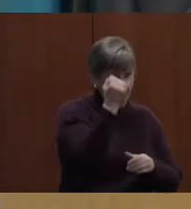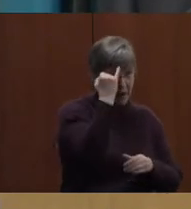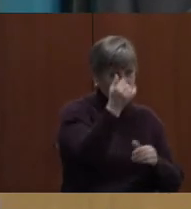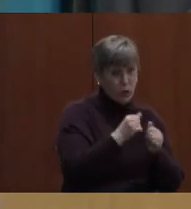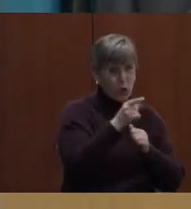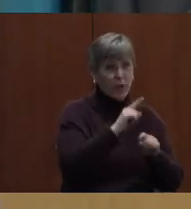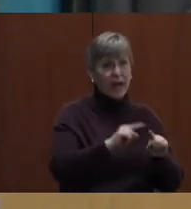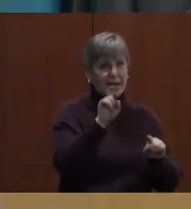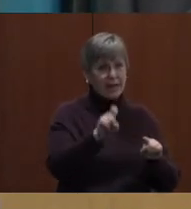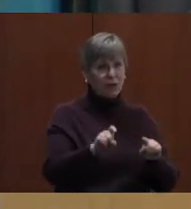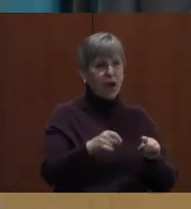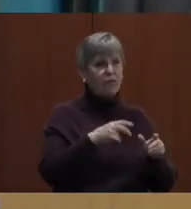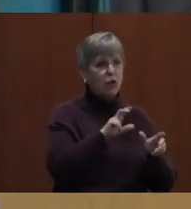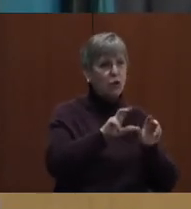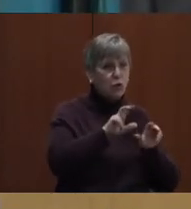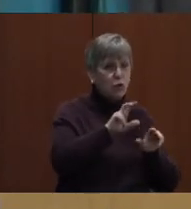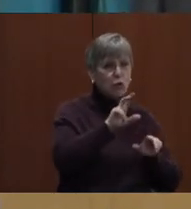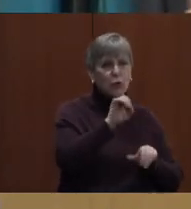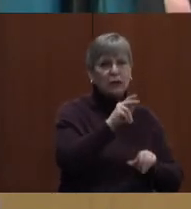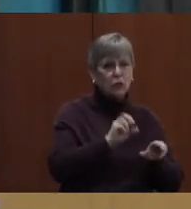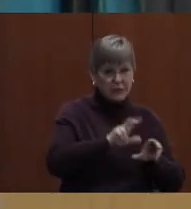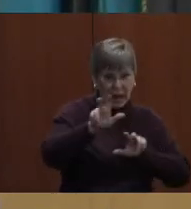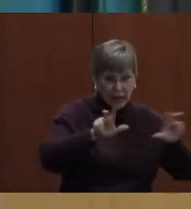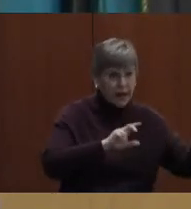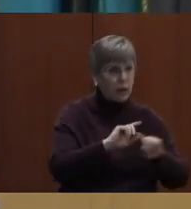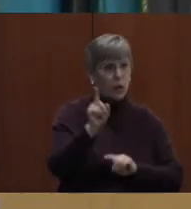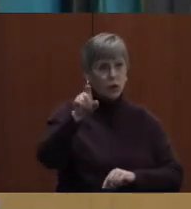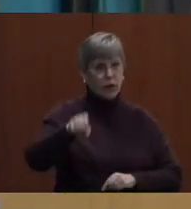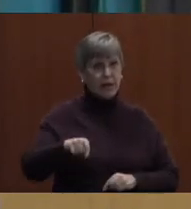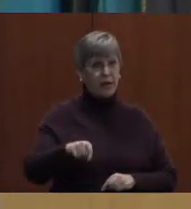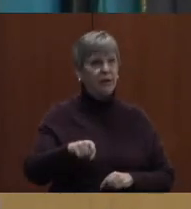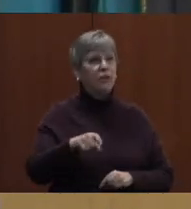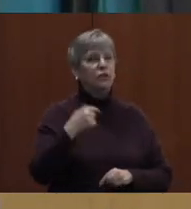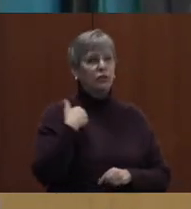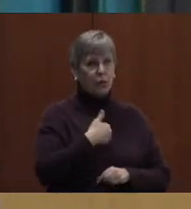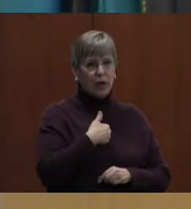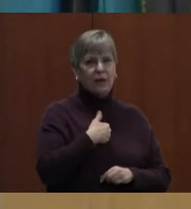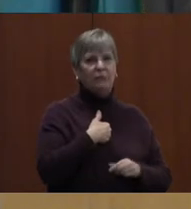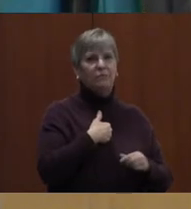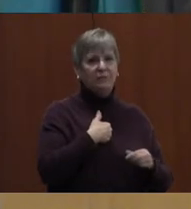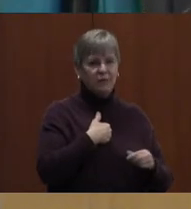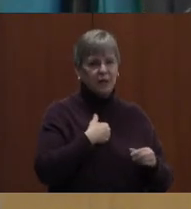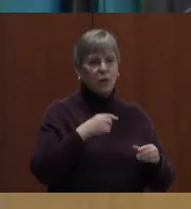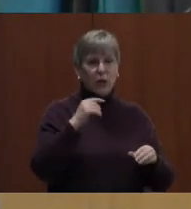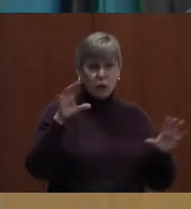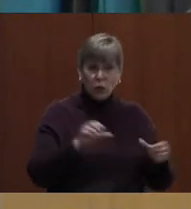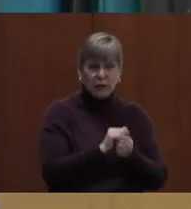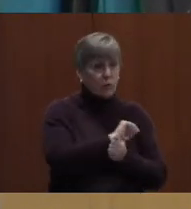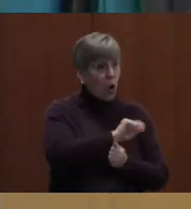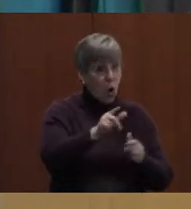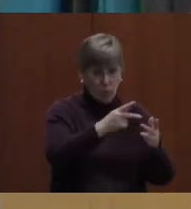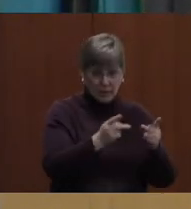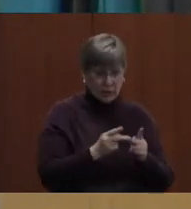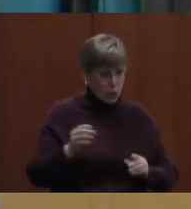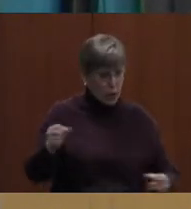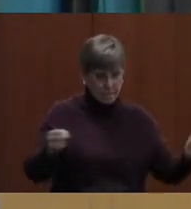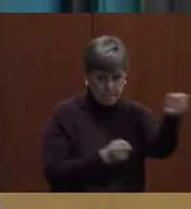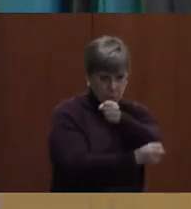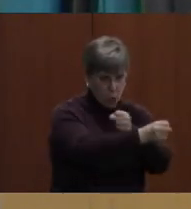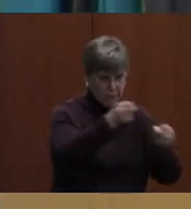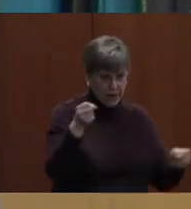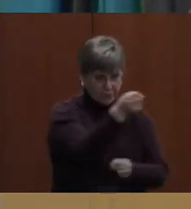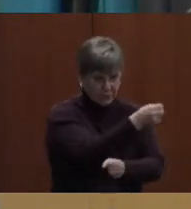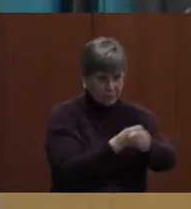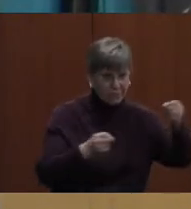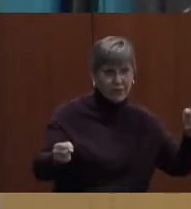directed to where our greatest need is. And that's what we do with all of our various positions. We move them around. We do what we have to. We make it work with what we